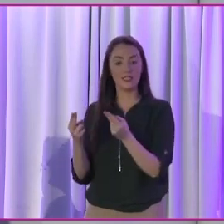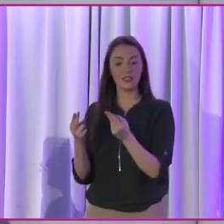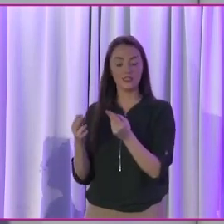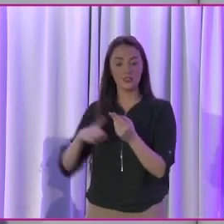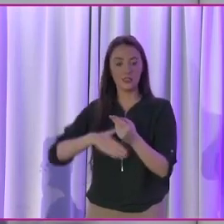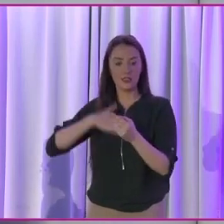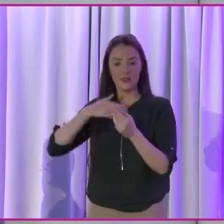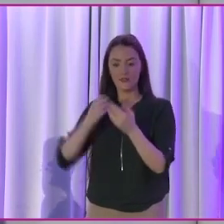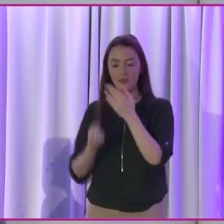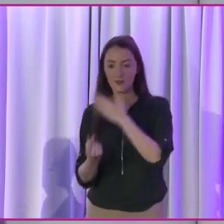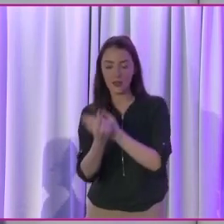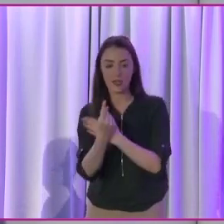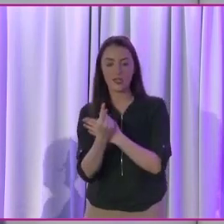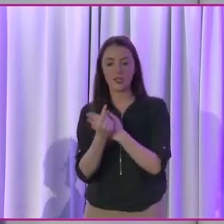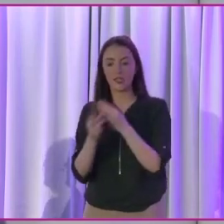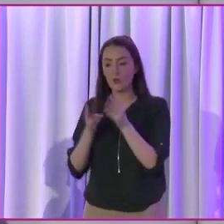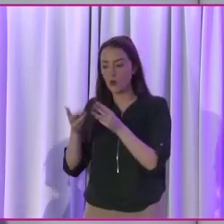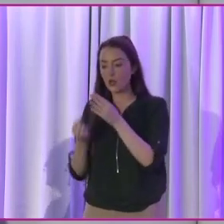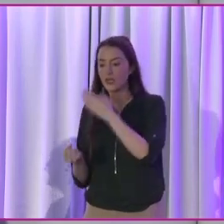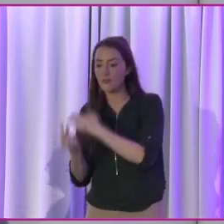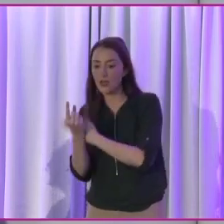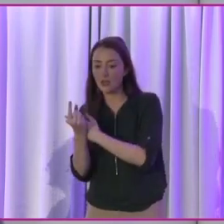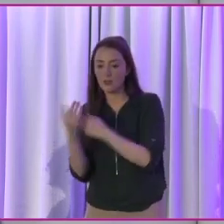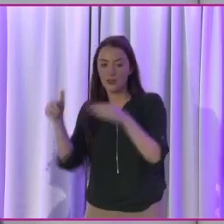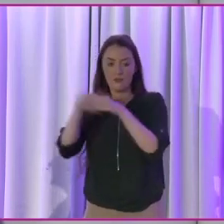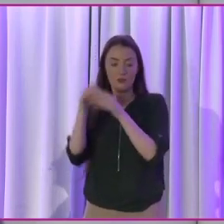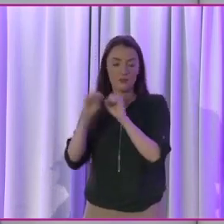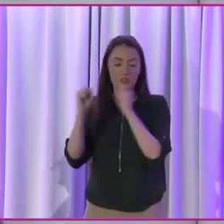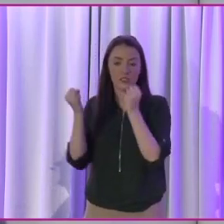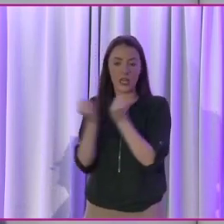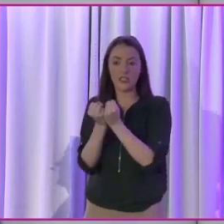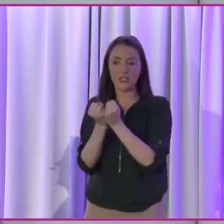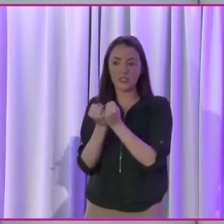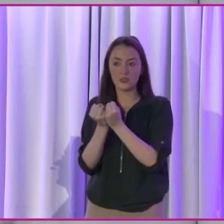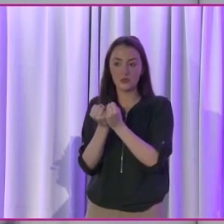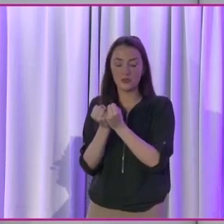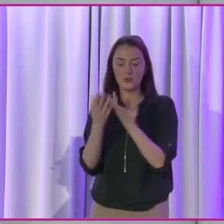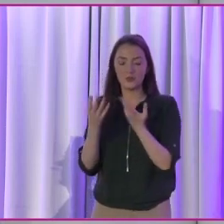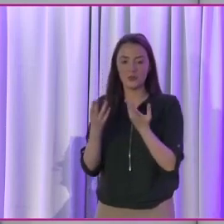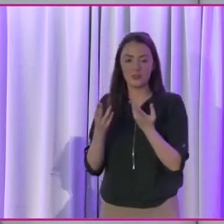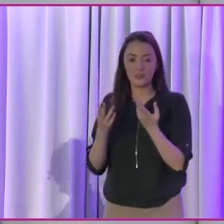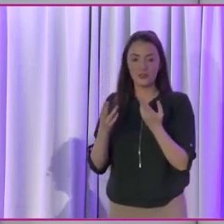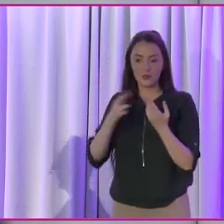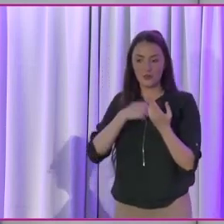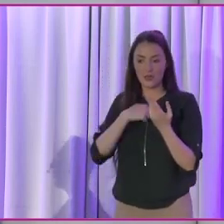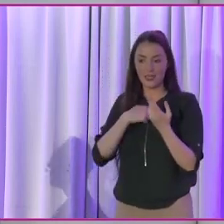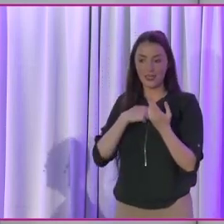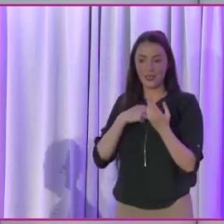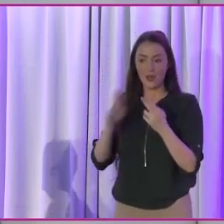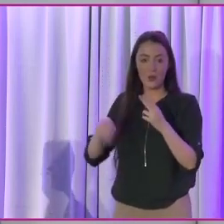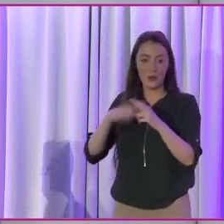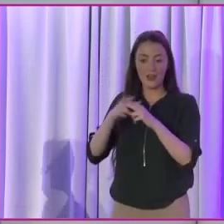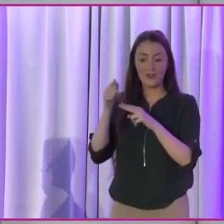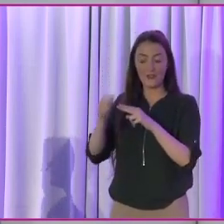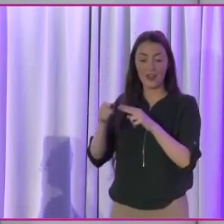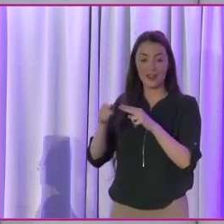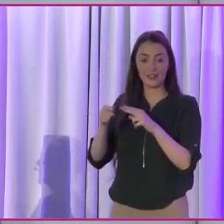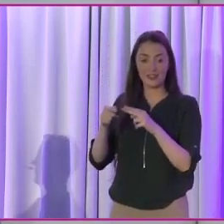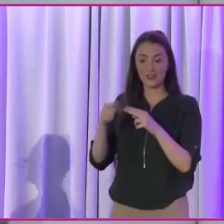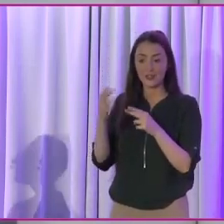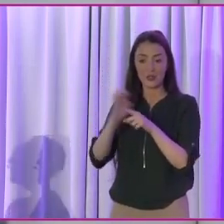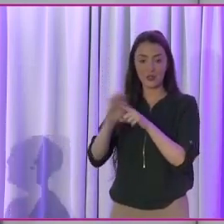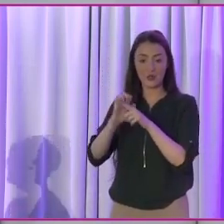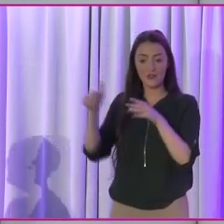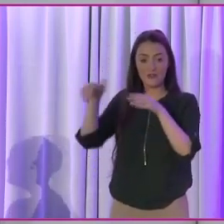and to work independently, and to participate in society. And until that happens, really, we're not going to have enough involvement of people in